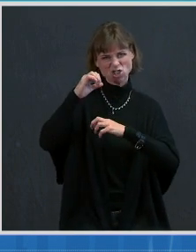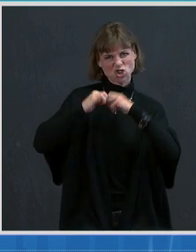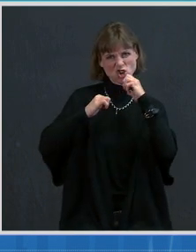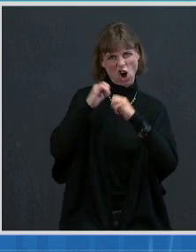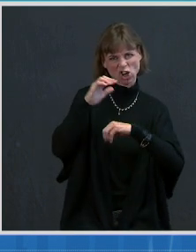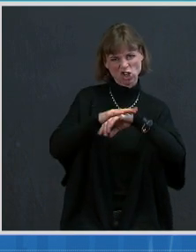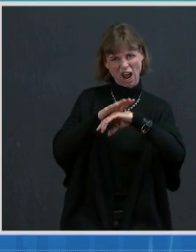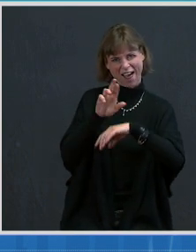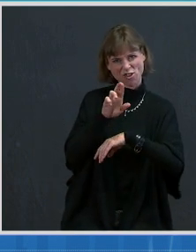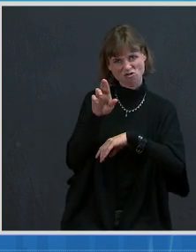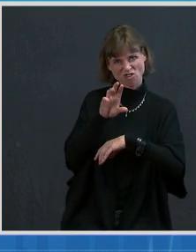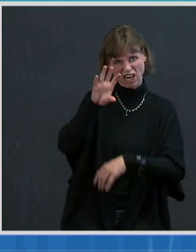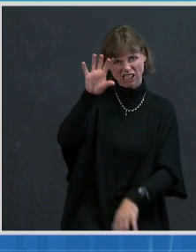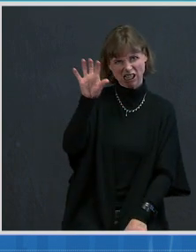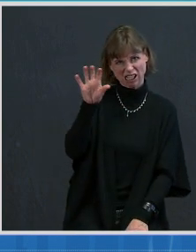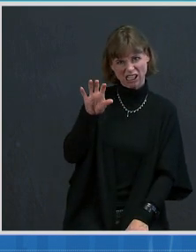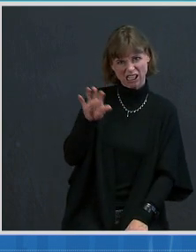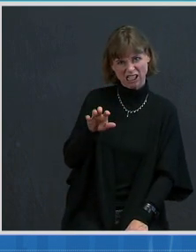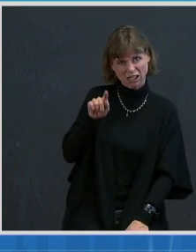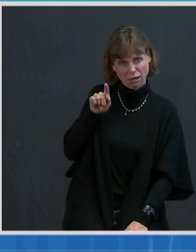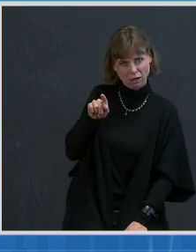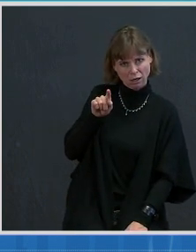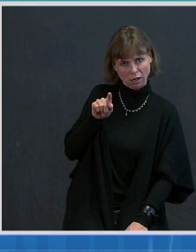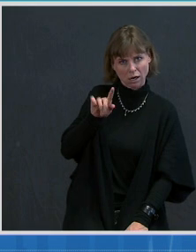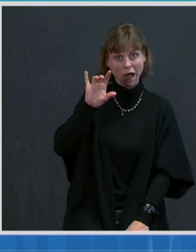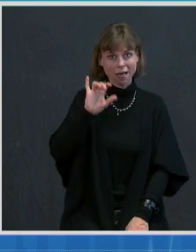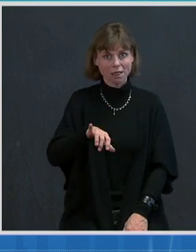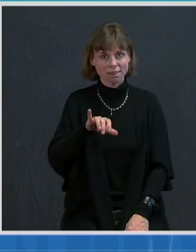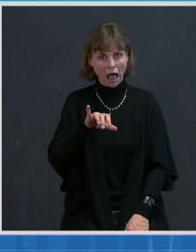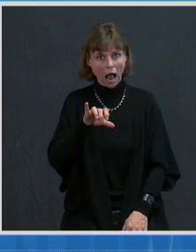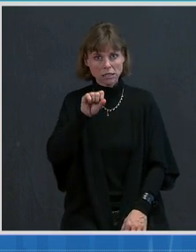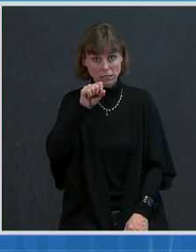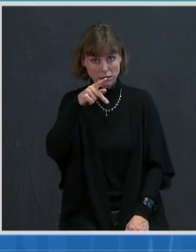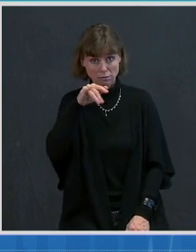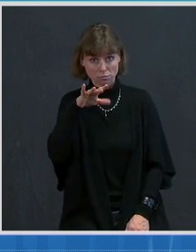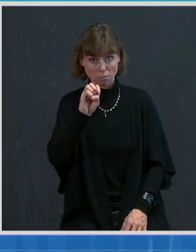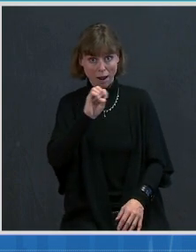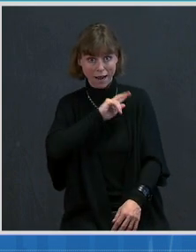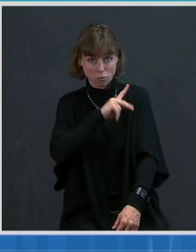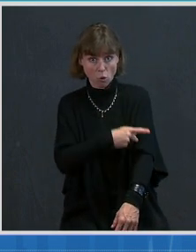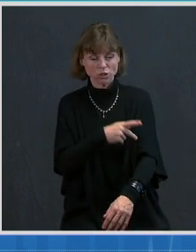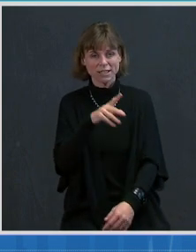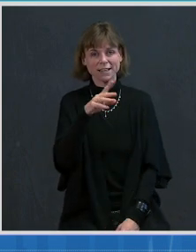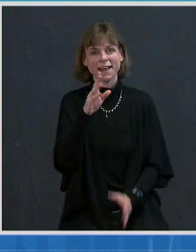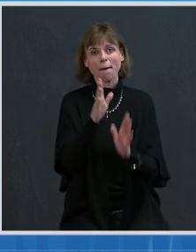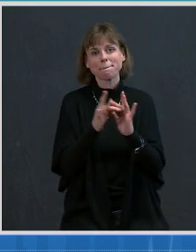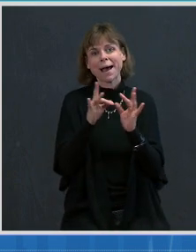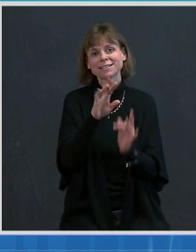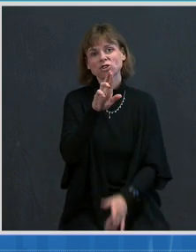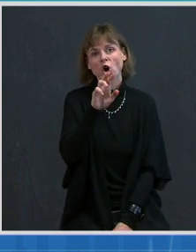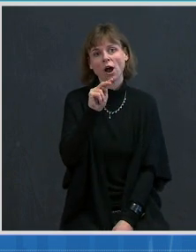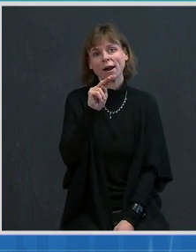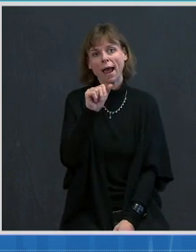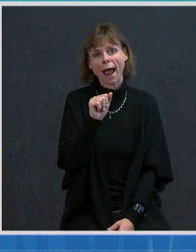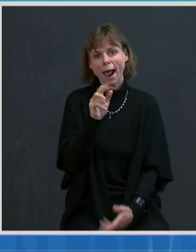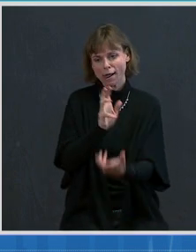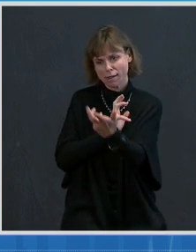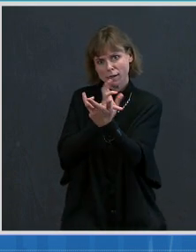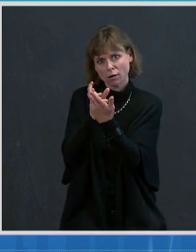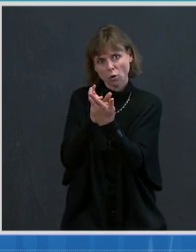slide is the spike protein that the messenger RNA codes for, that the